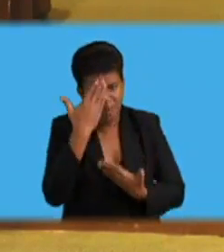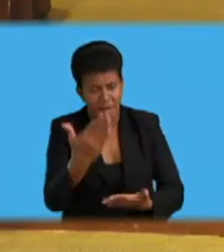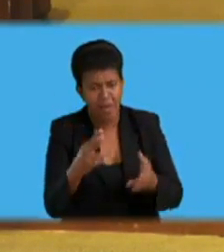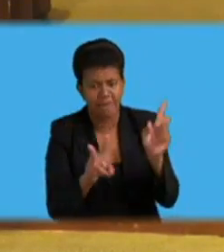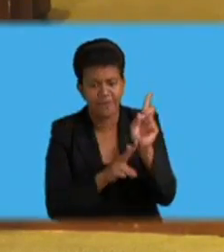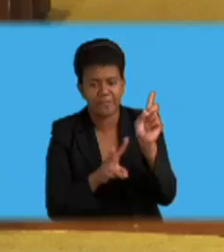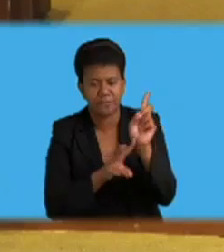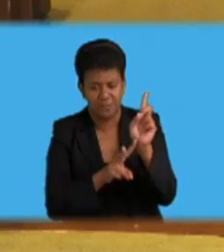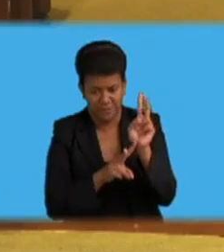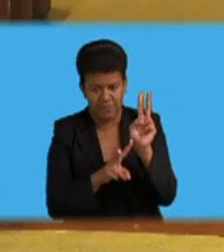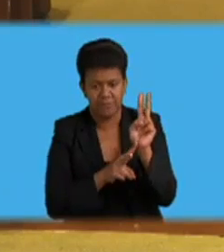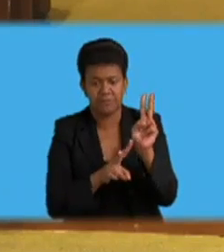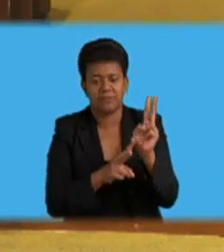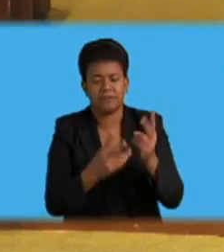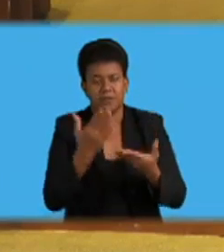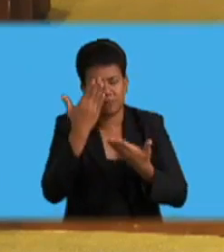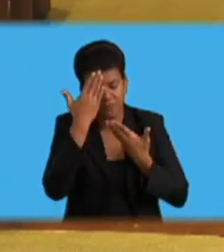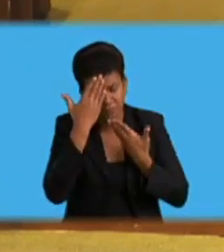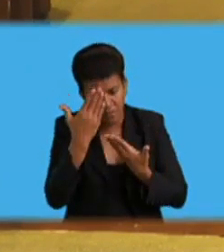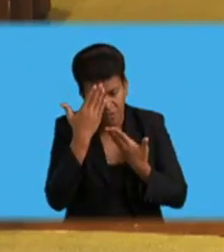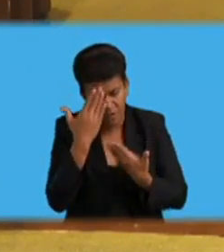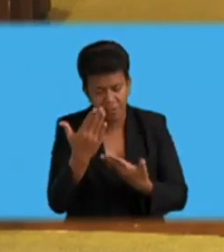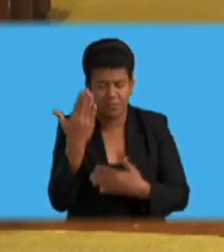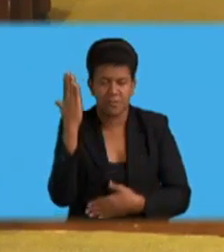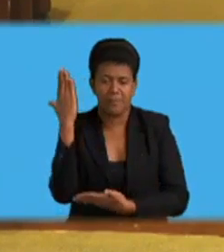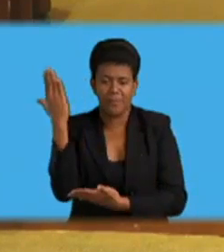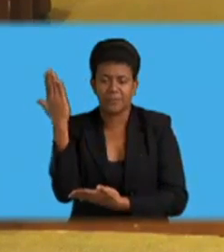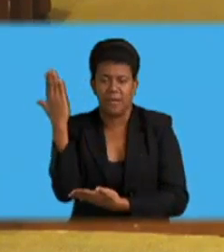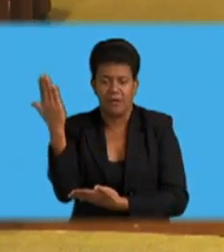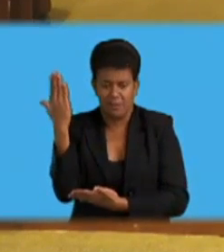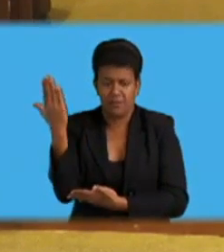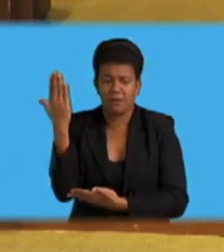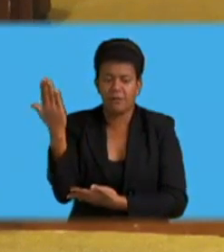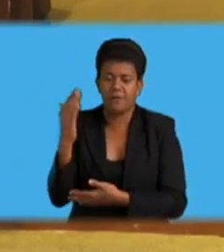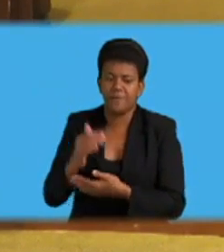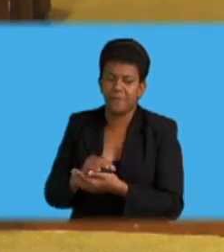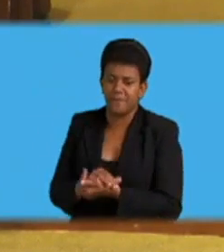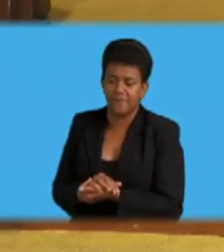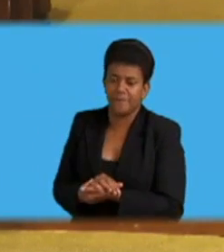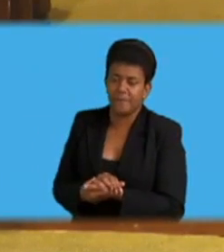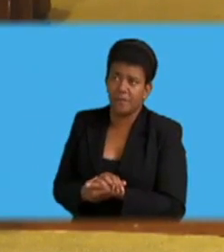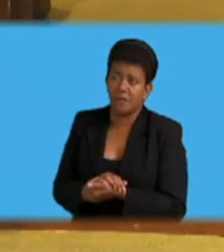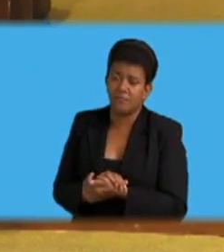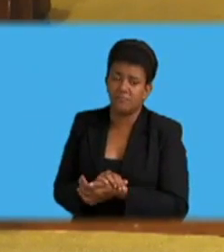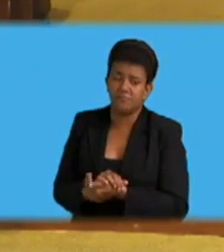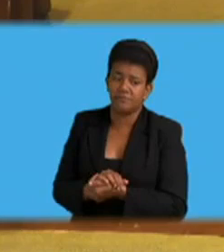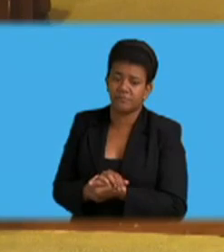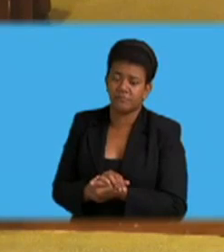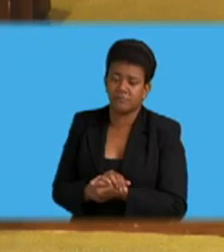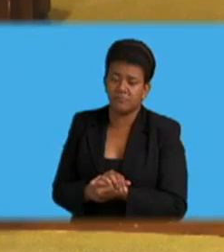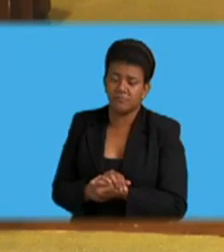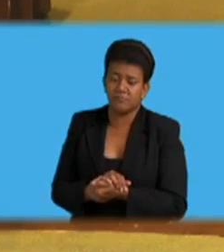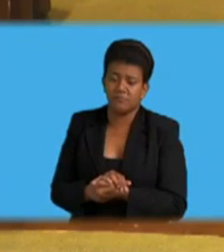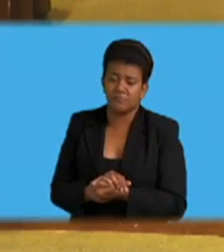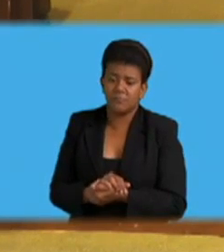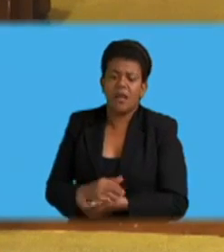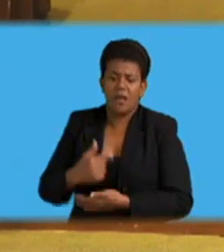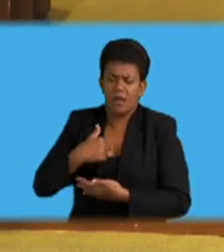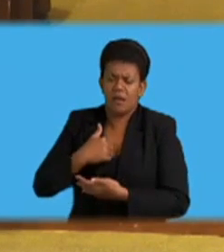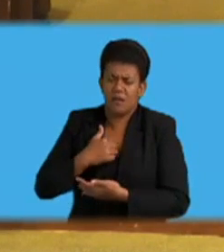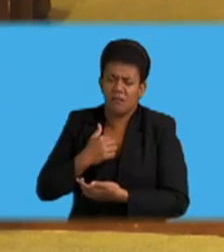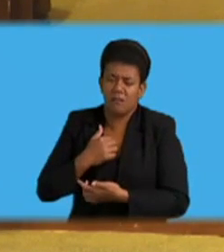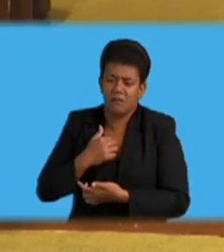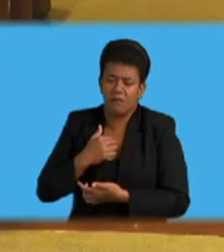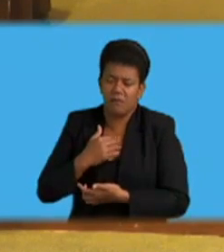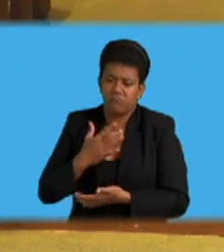the honorable minister for his statement. And I stand to support the